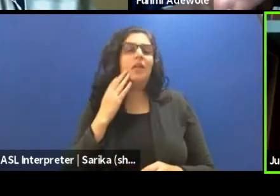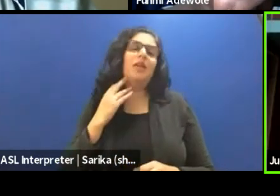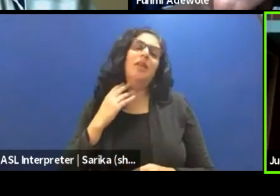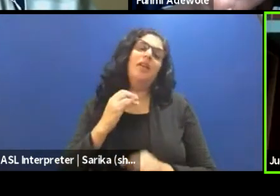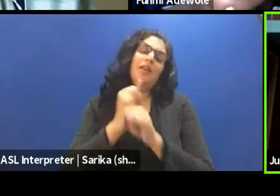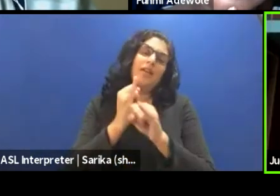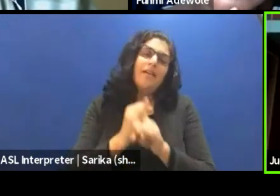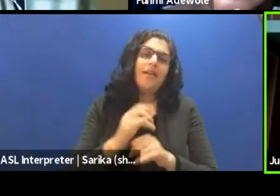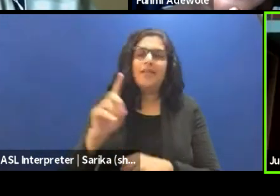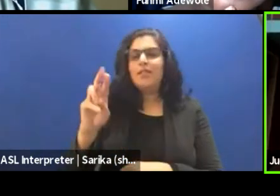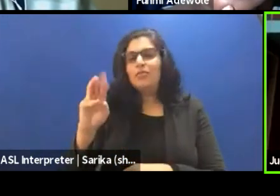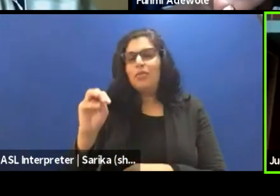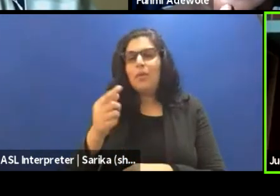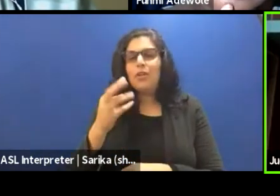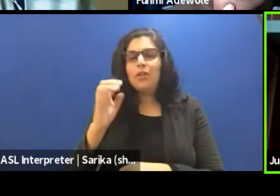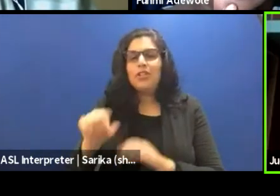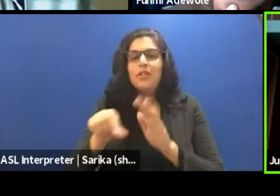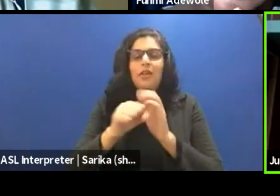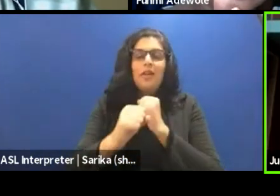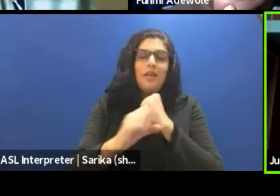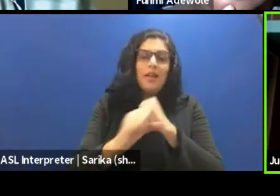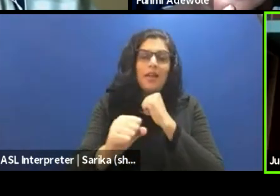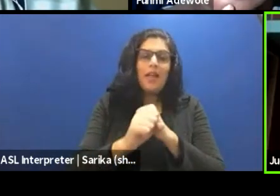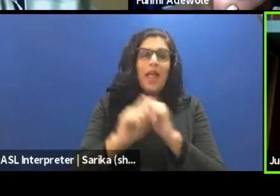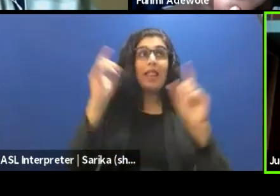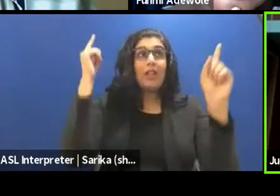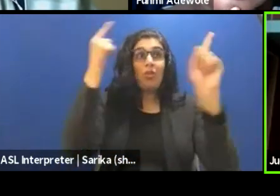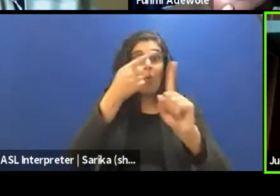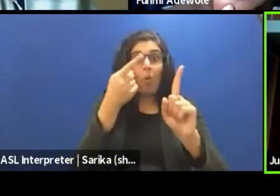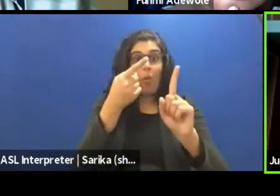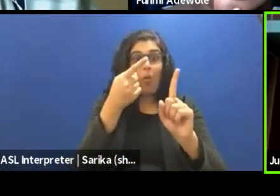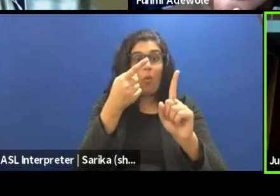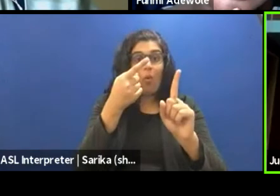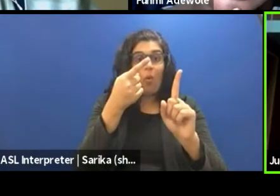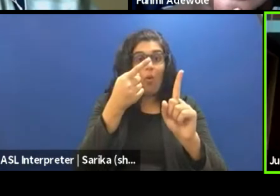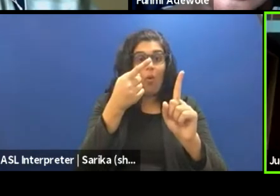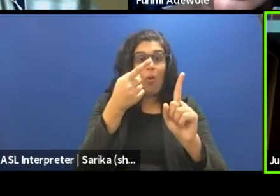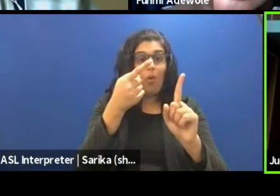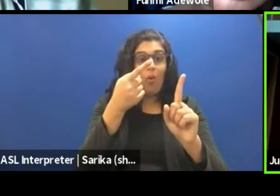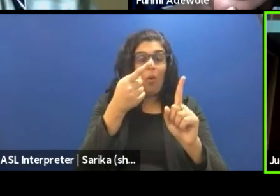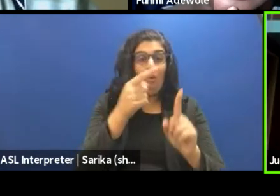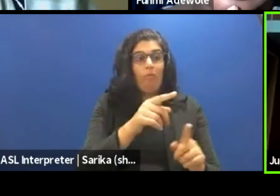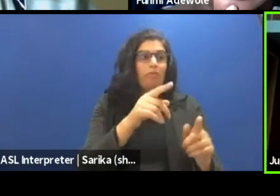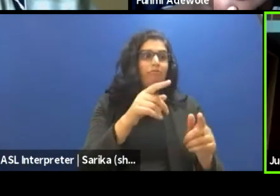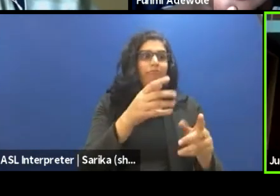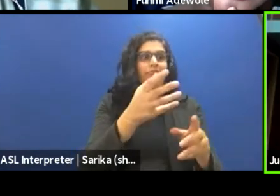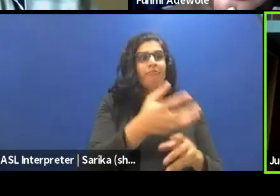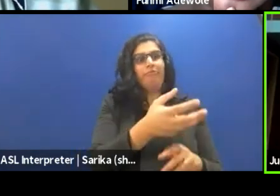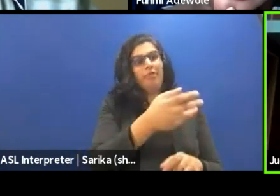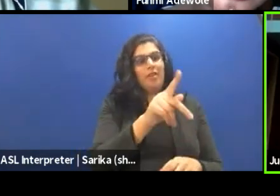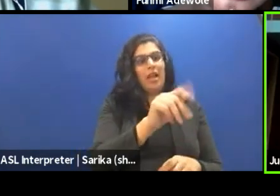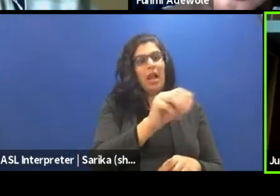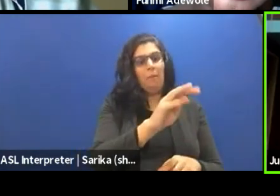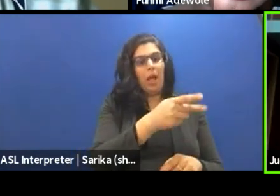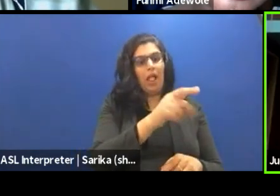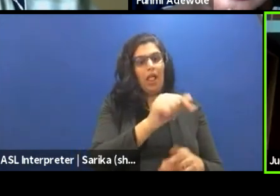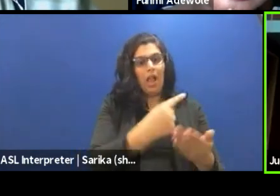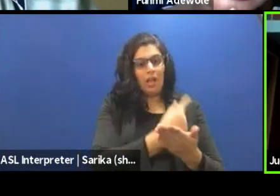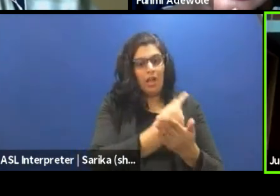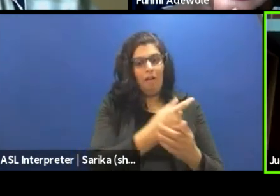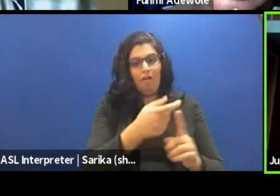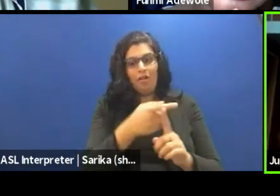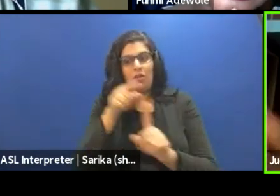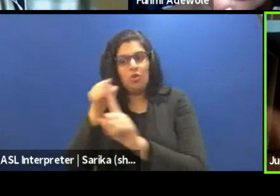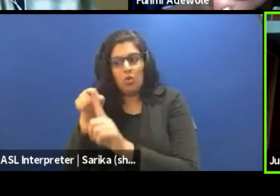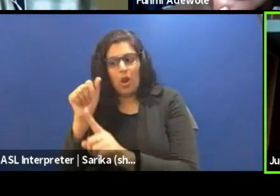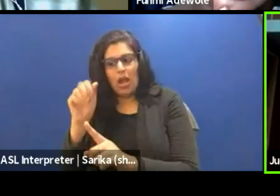the marketing dramaturgy. And, you know, they are telling you, this is the goal why we're taking your plate from Kampala to Abu Dhabi. This is the reason. This is just like what